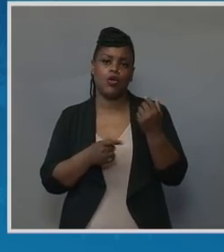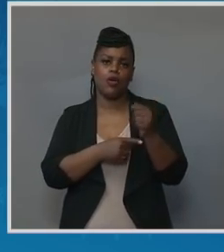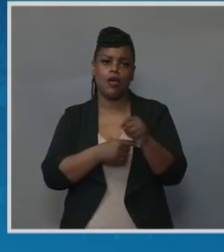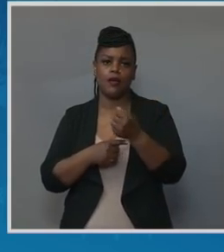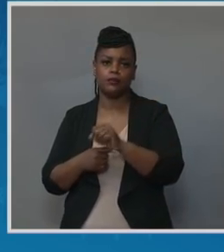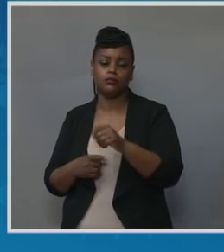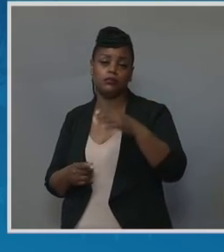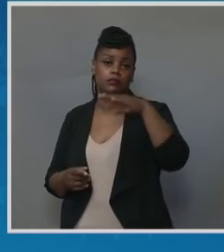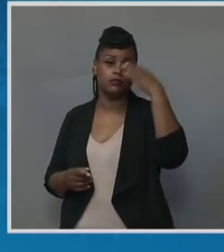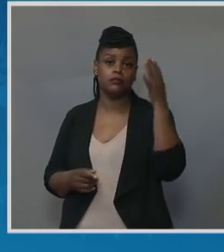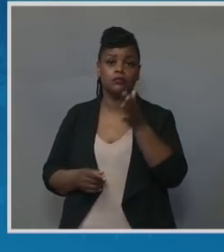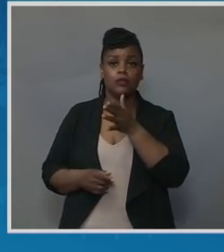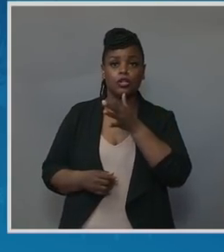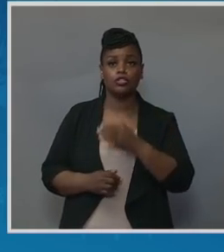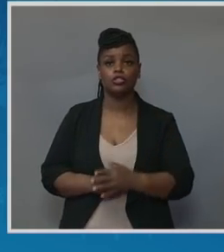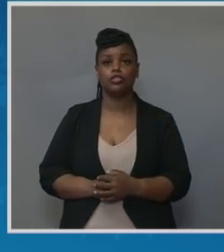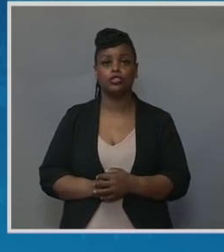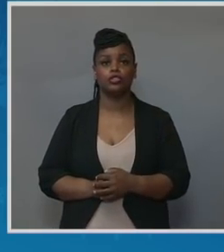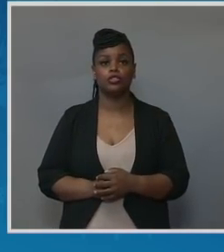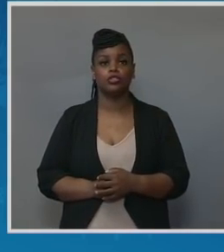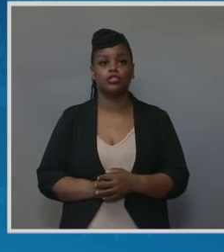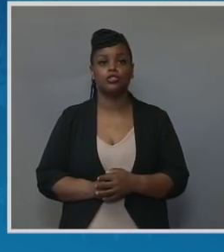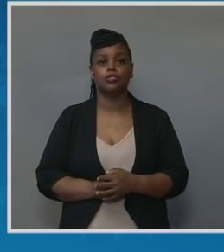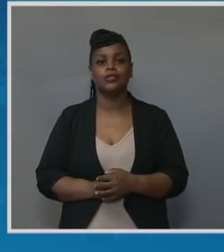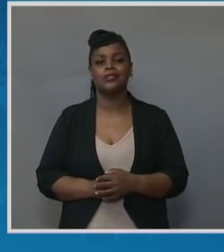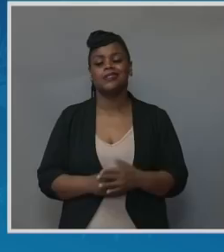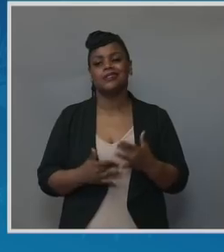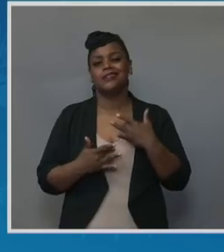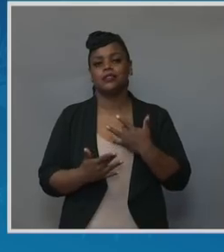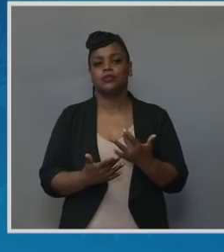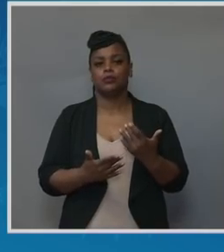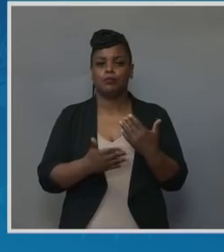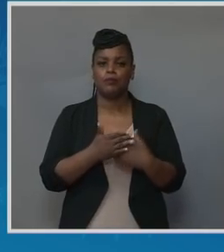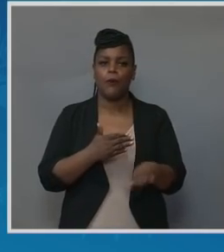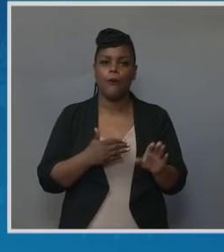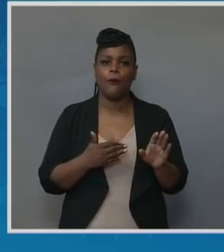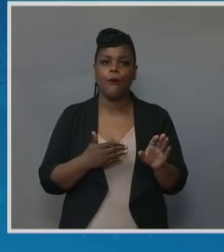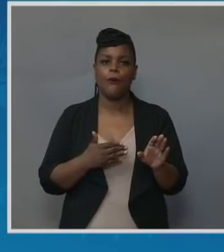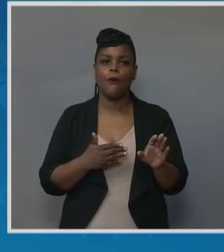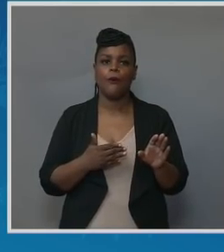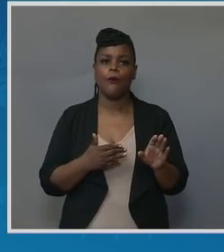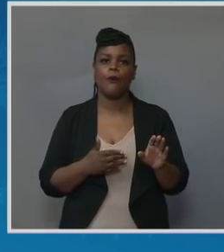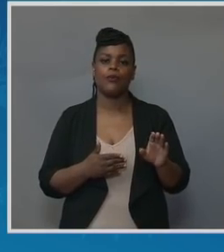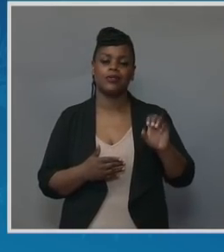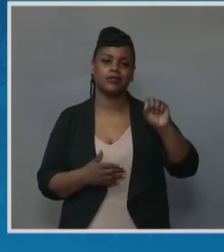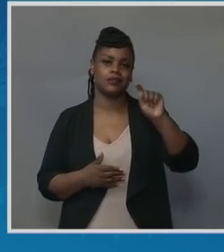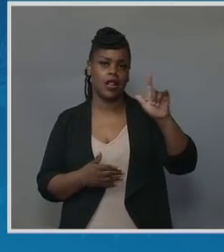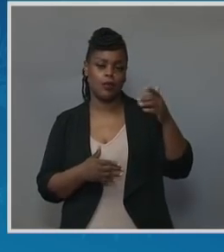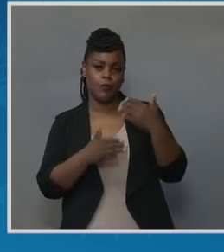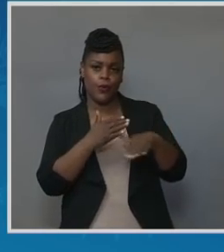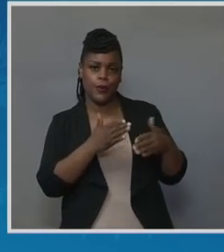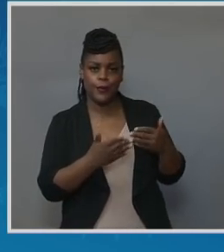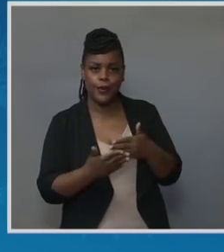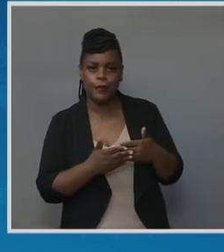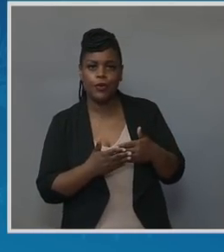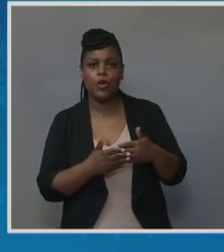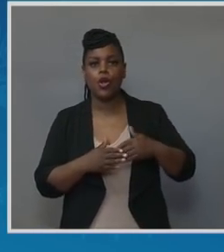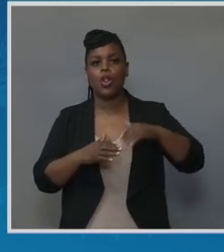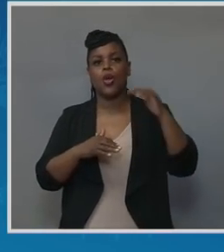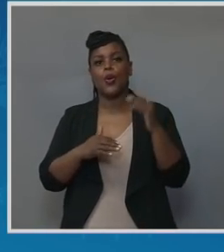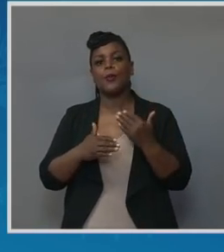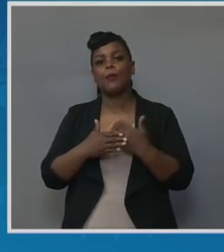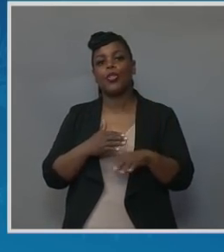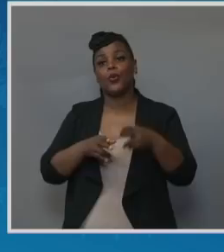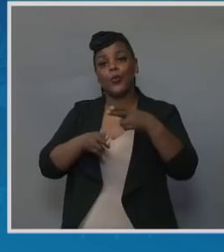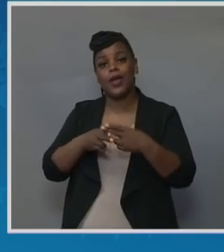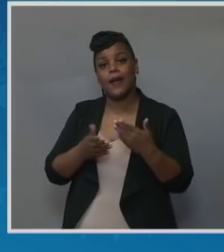premature. They're more likely to be born stillborn. They're more likely to be born low birth weight. And they're more likely to lose their life in their